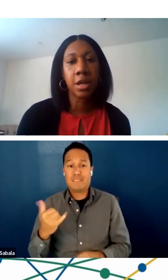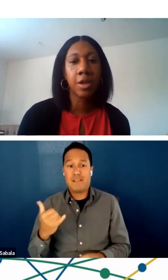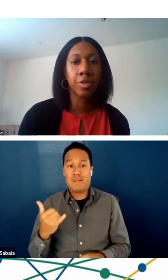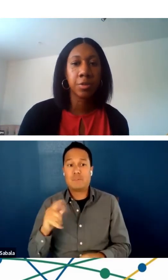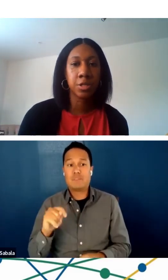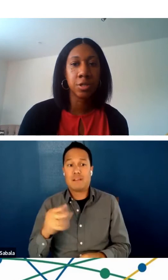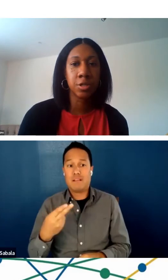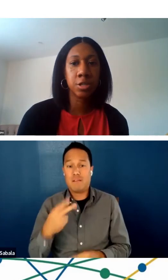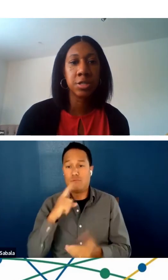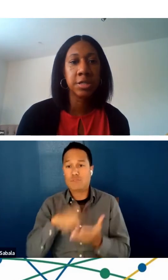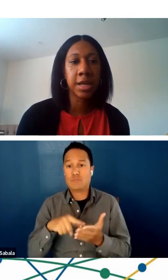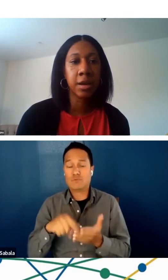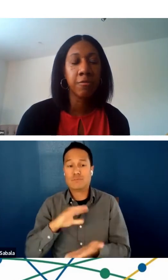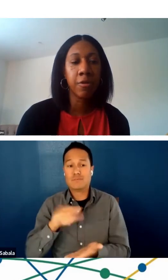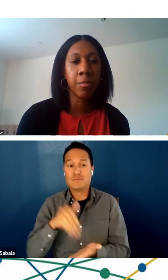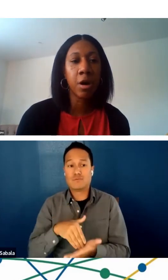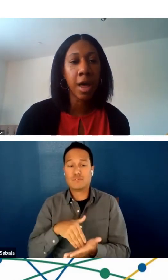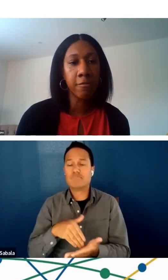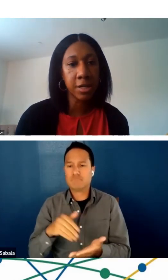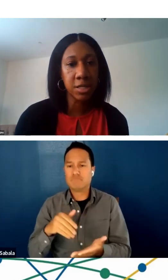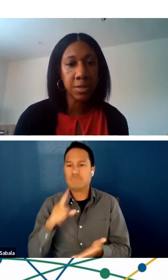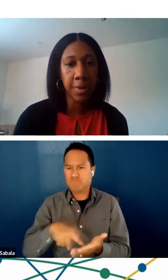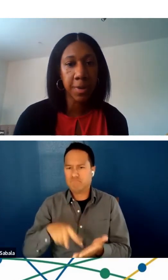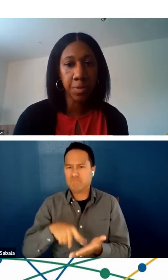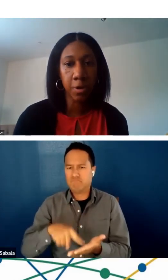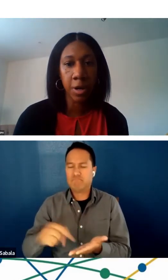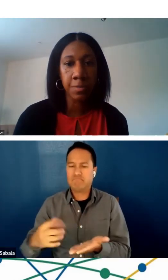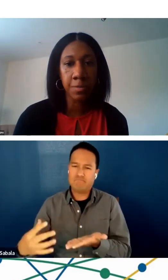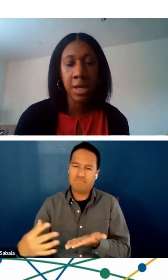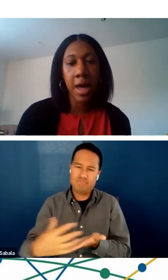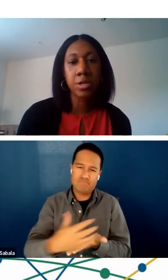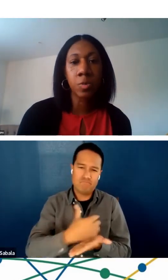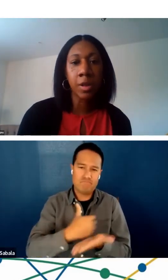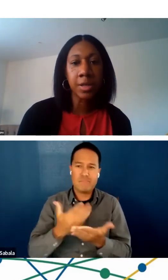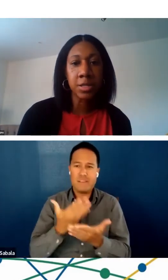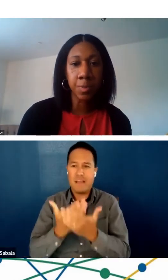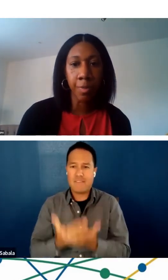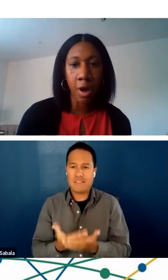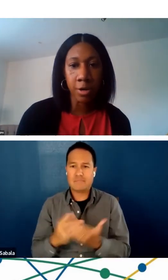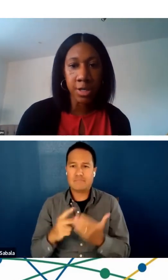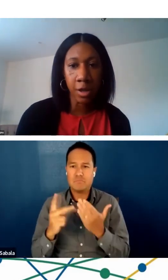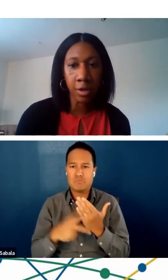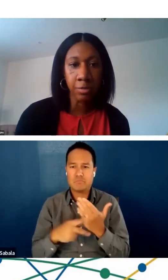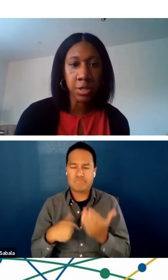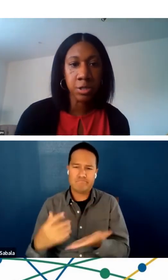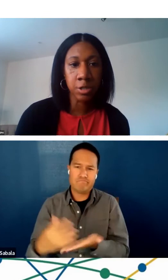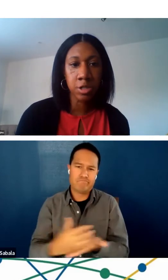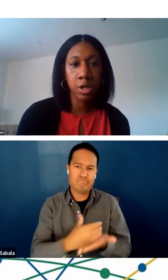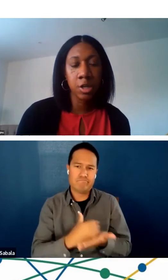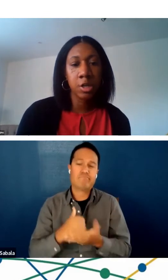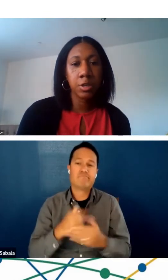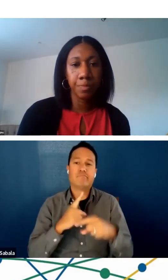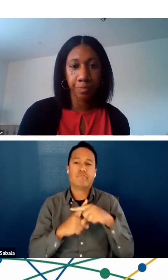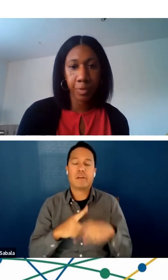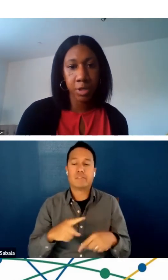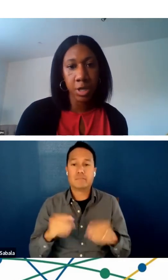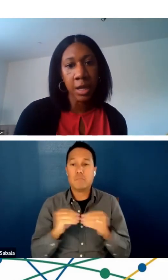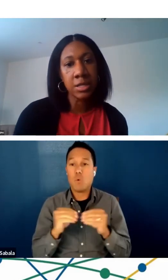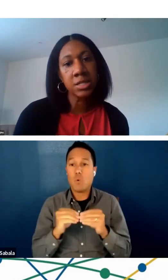and publishes telehealth research using data from our evidence-based programs, as well as broader telehealth research,